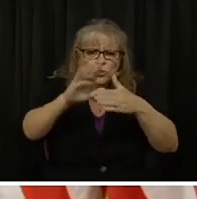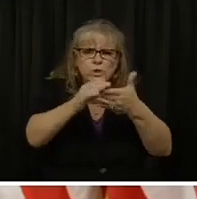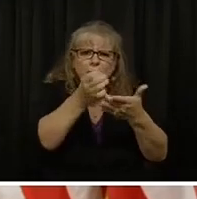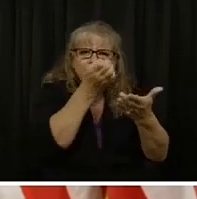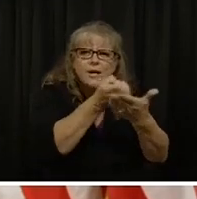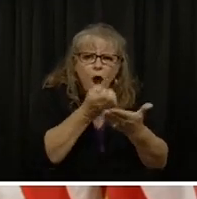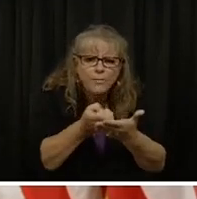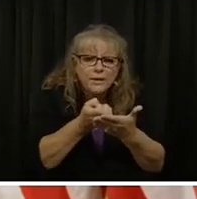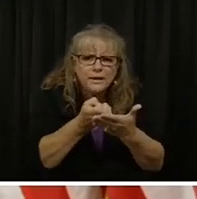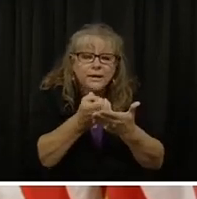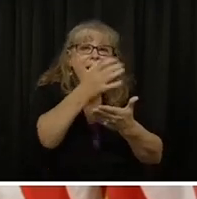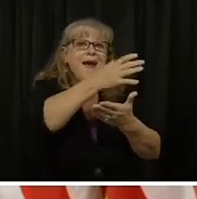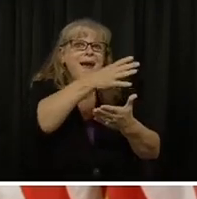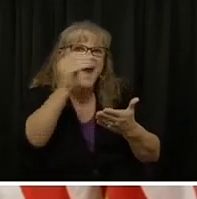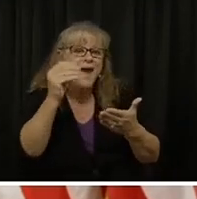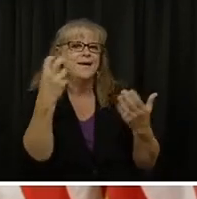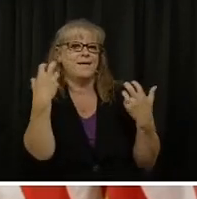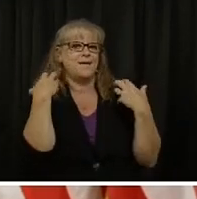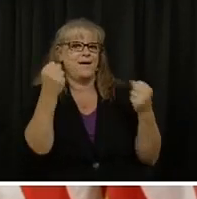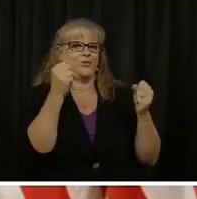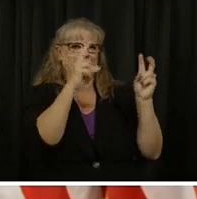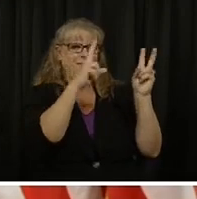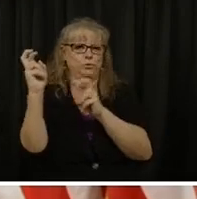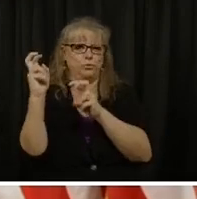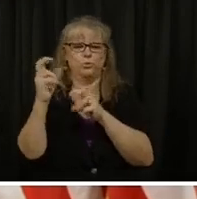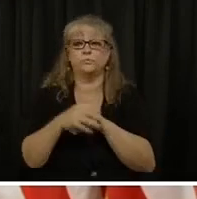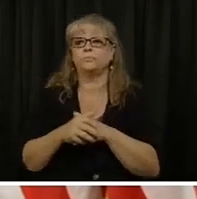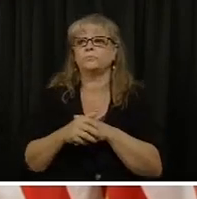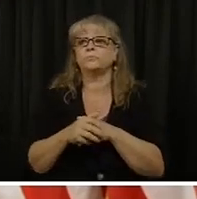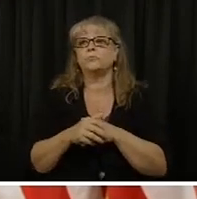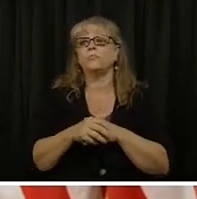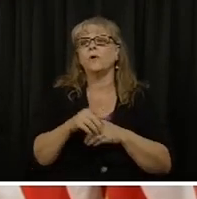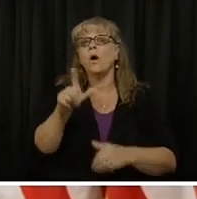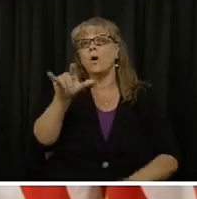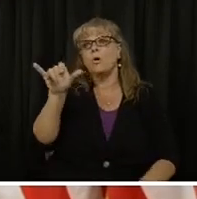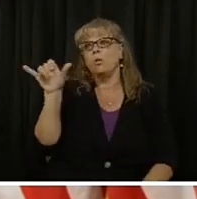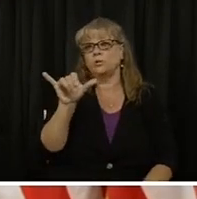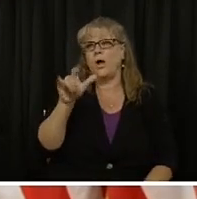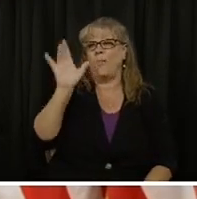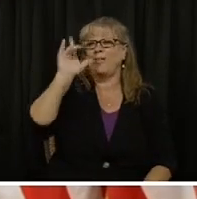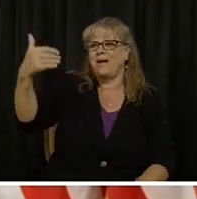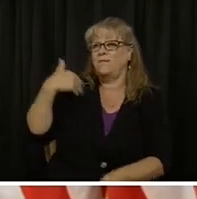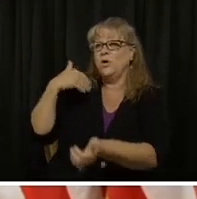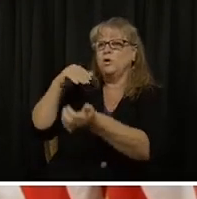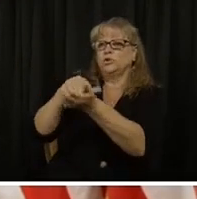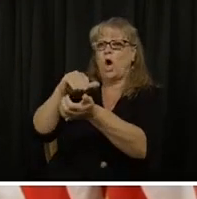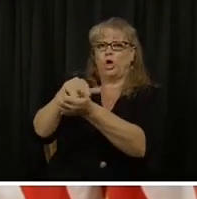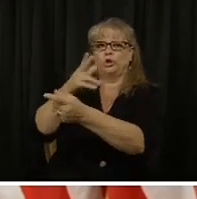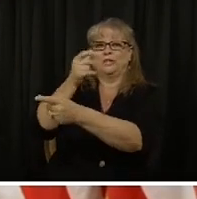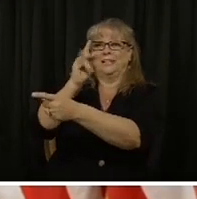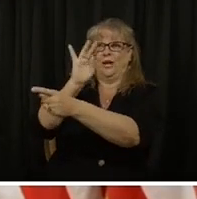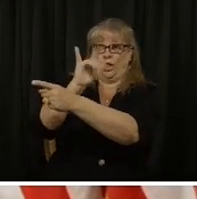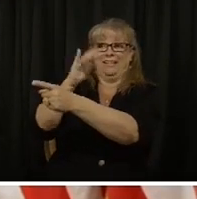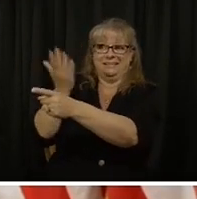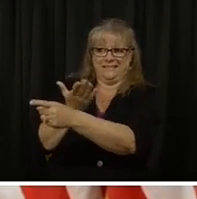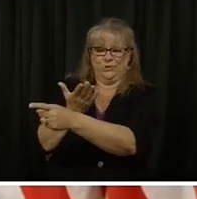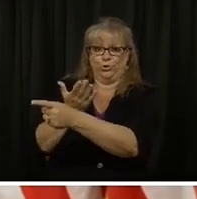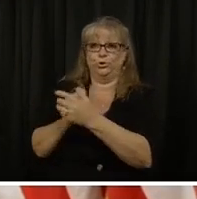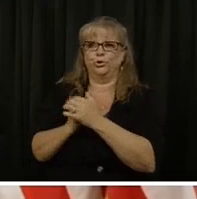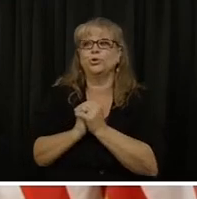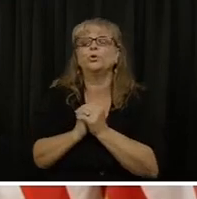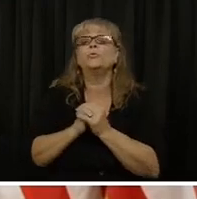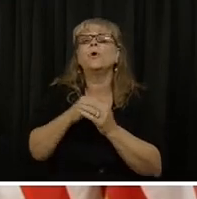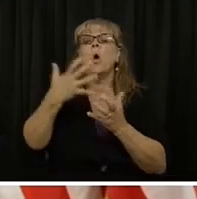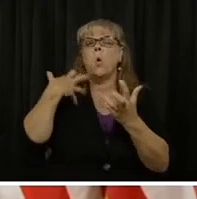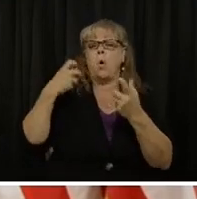We're also joined by Dr. Herlihy, the state's top epidemiologist. I want to thank her for her important work. She will give you an update.